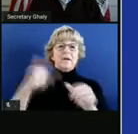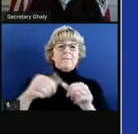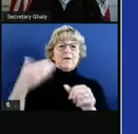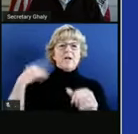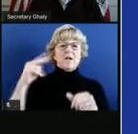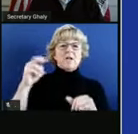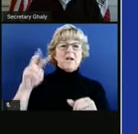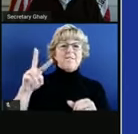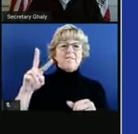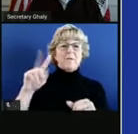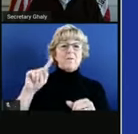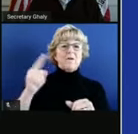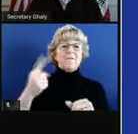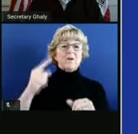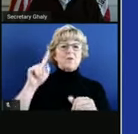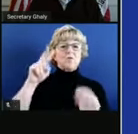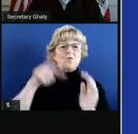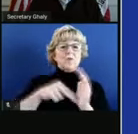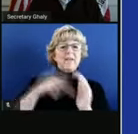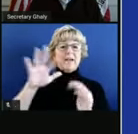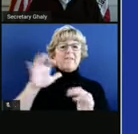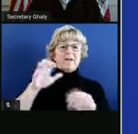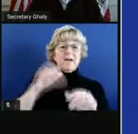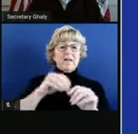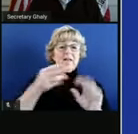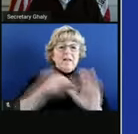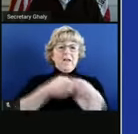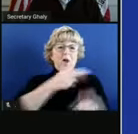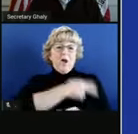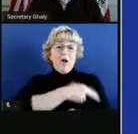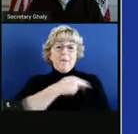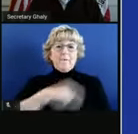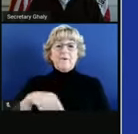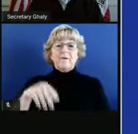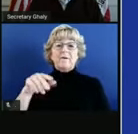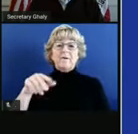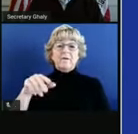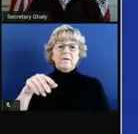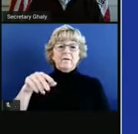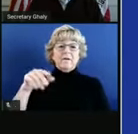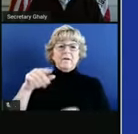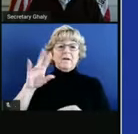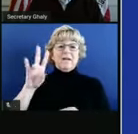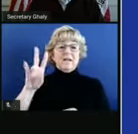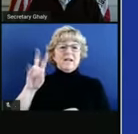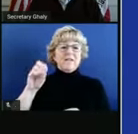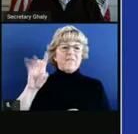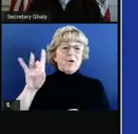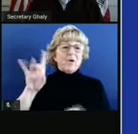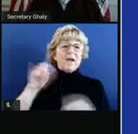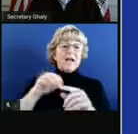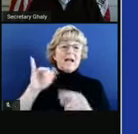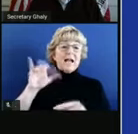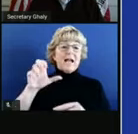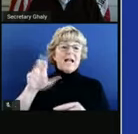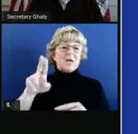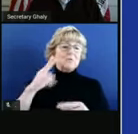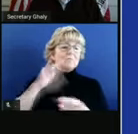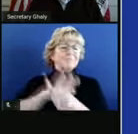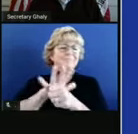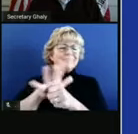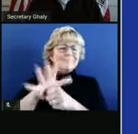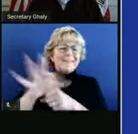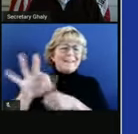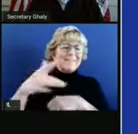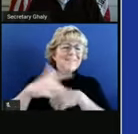,500 people hospitalized, 708 in the intensive care units, plenty of room. We've prepared for this. Certainly that is